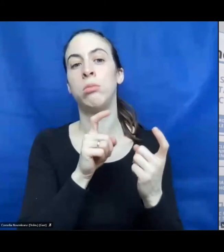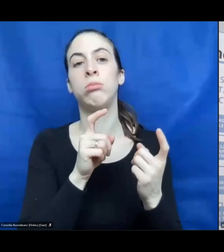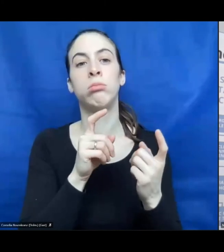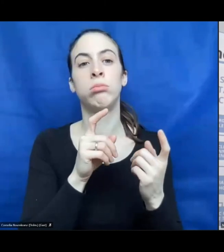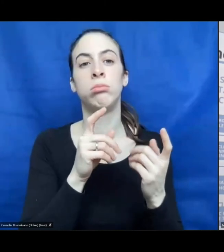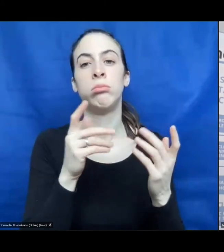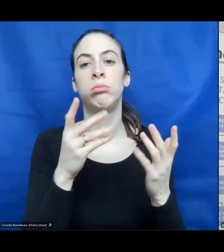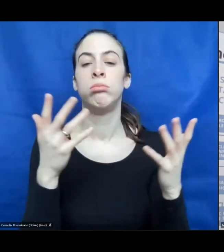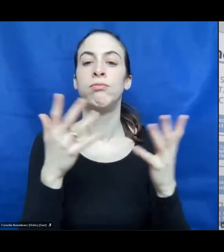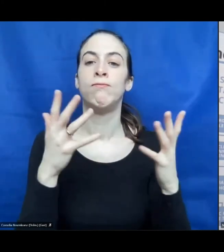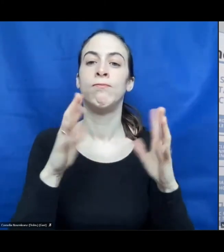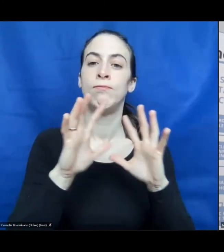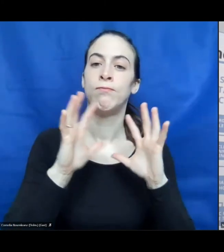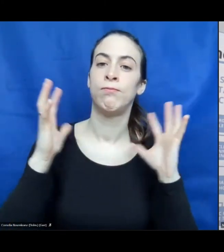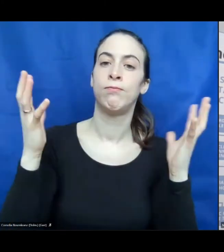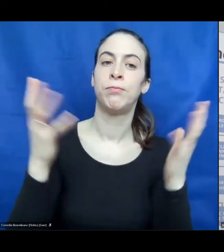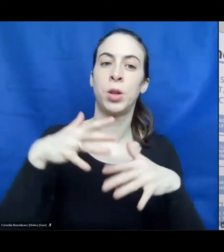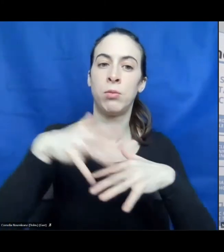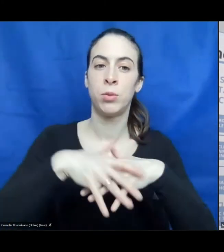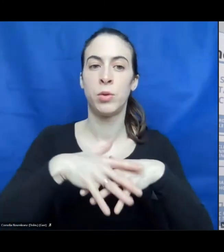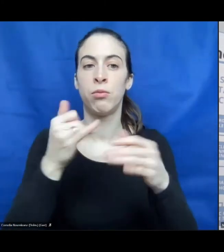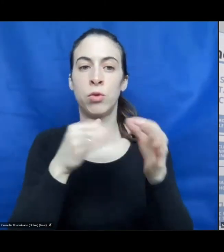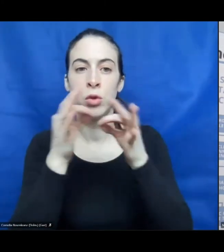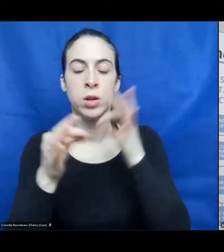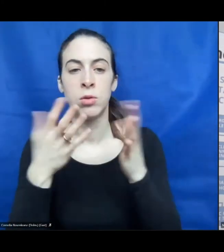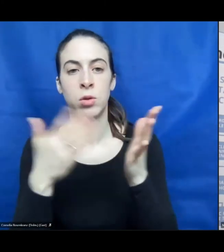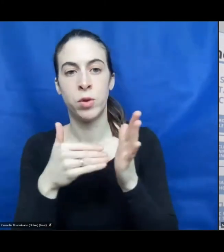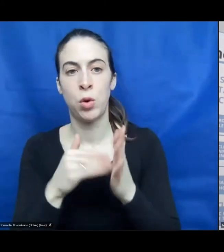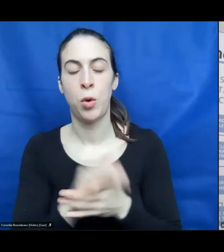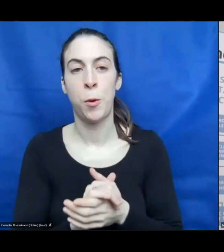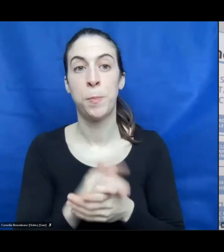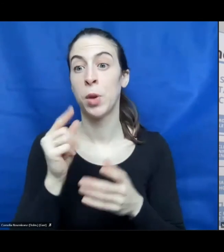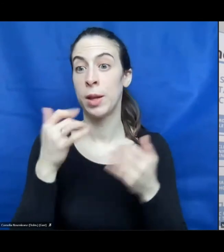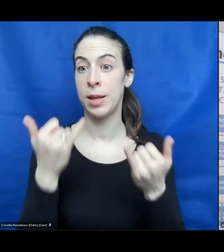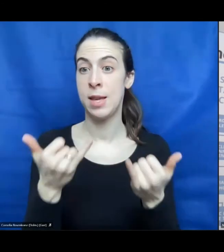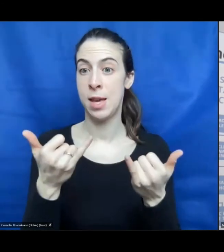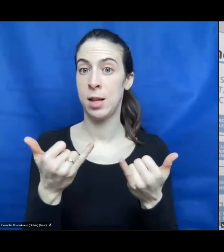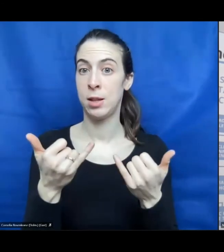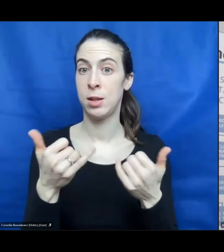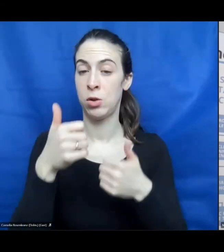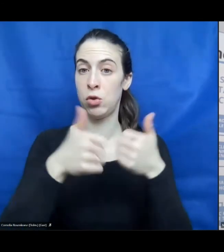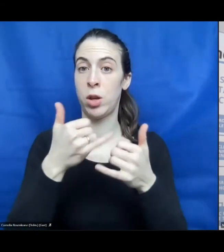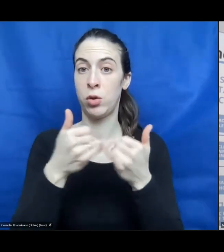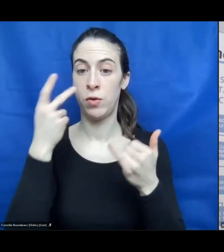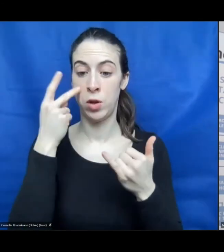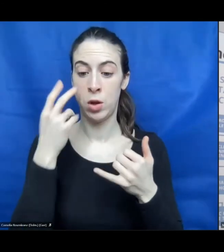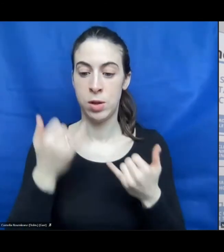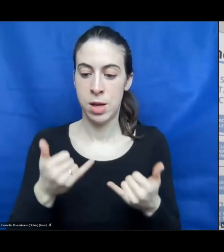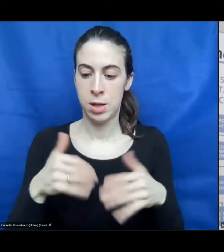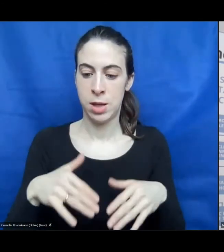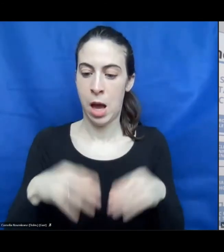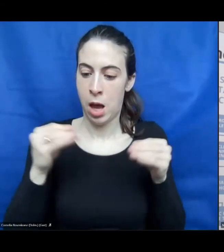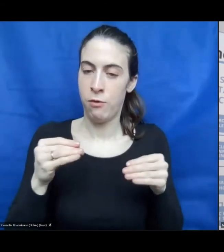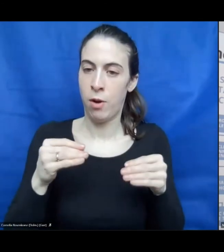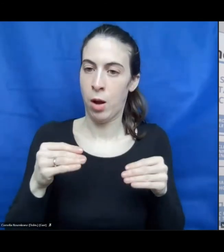around this network. So, what is the status? I can tell you, we are straight at the beginning. And